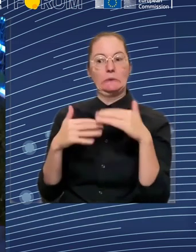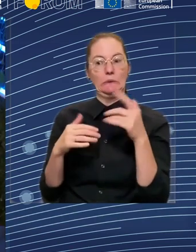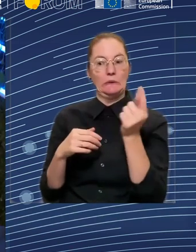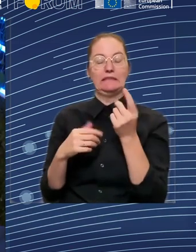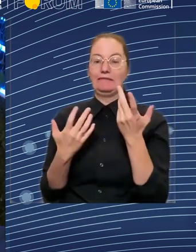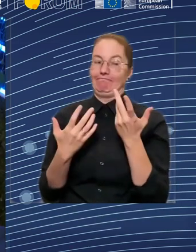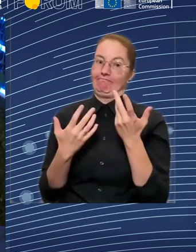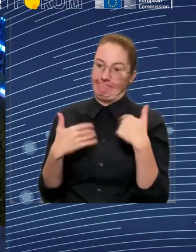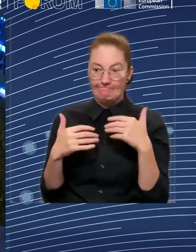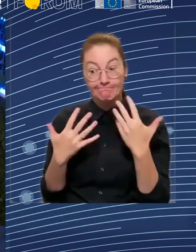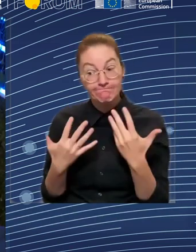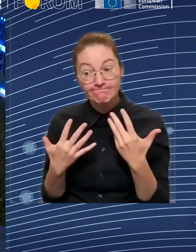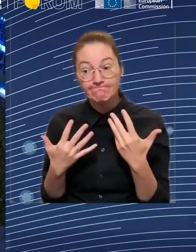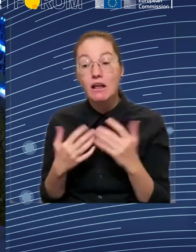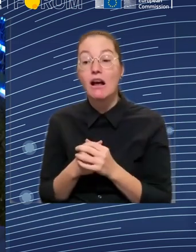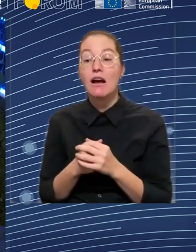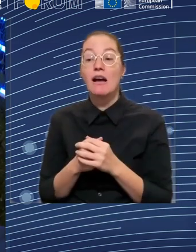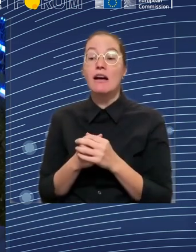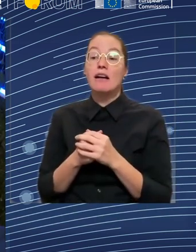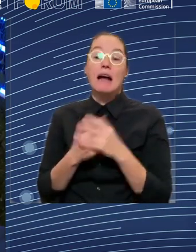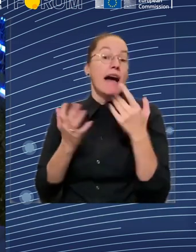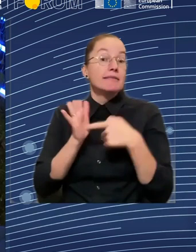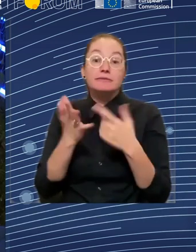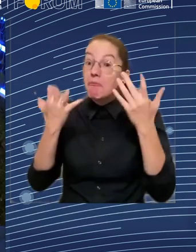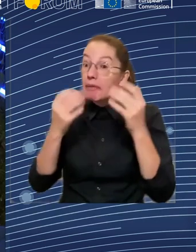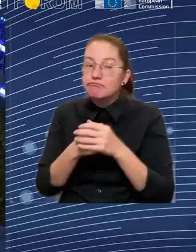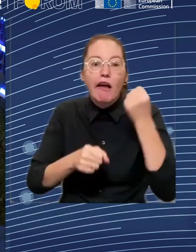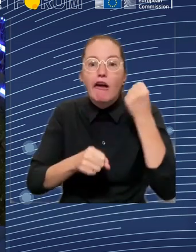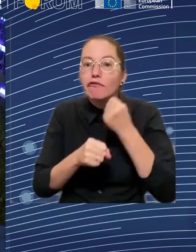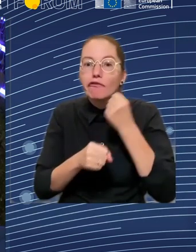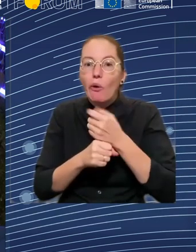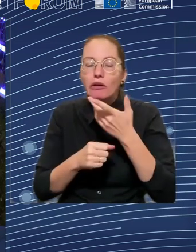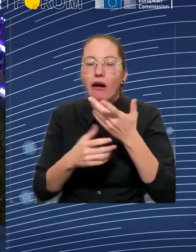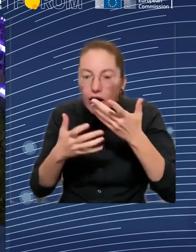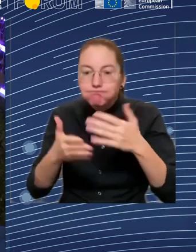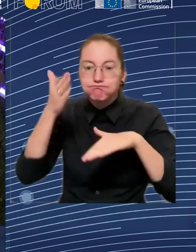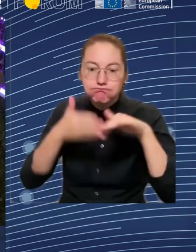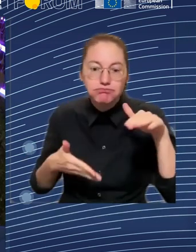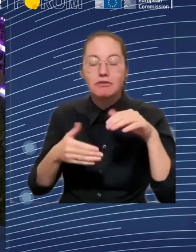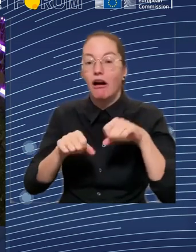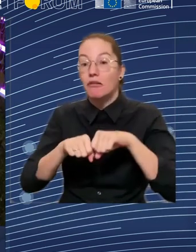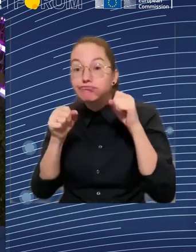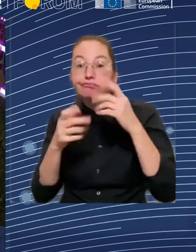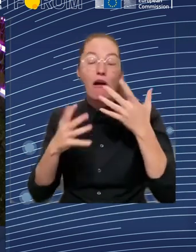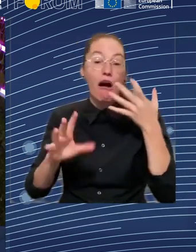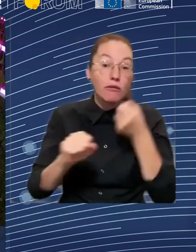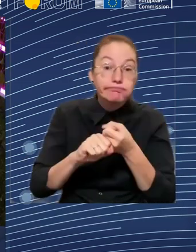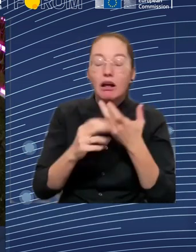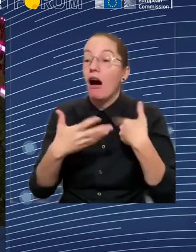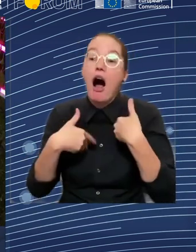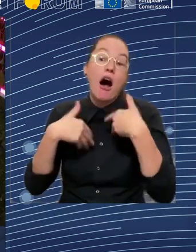there is protection, because very frequently we also see that later on people are so surprised that they don't have